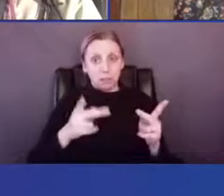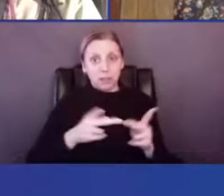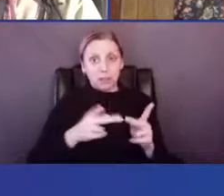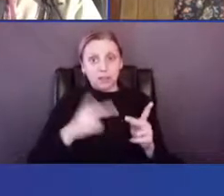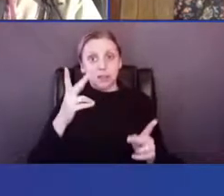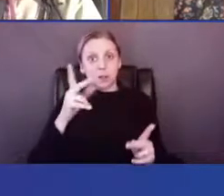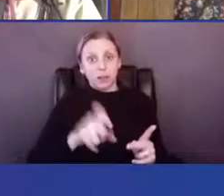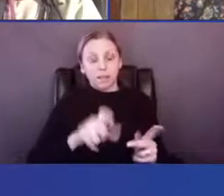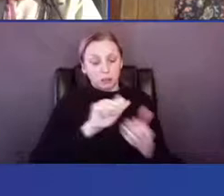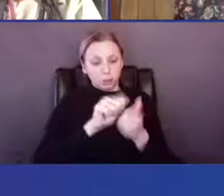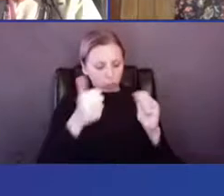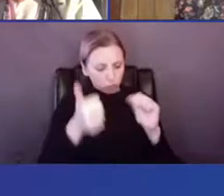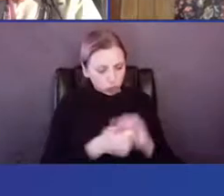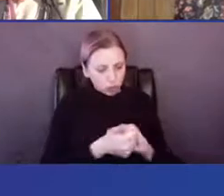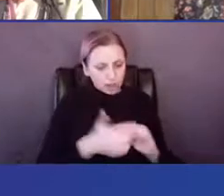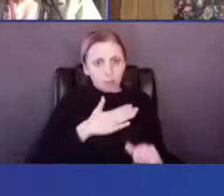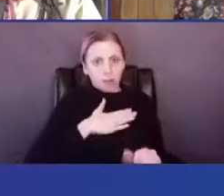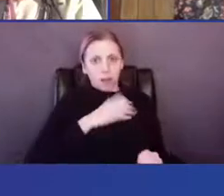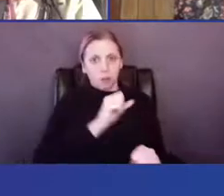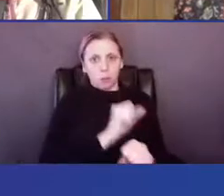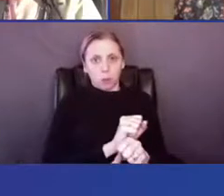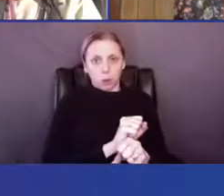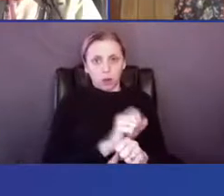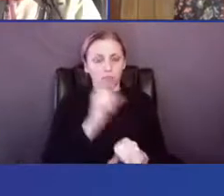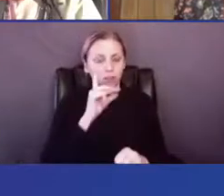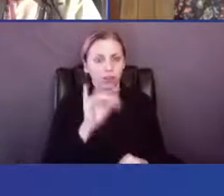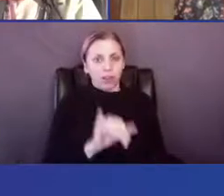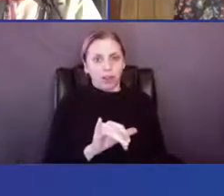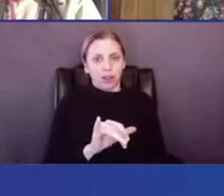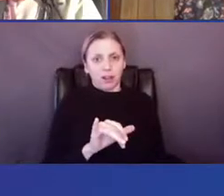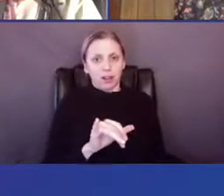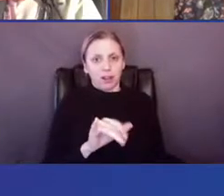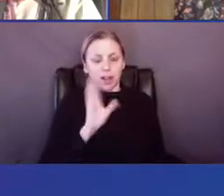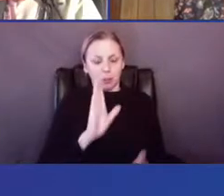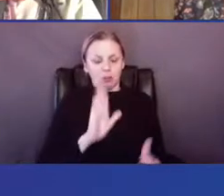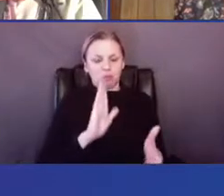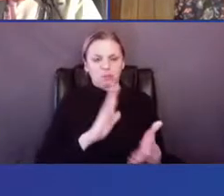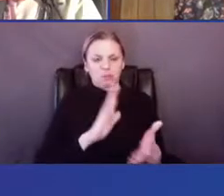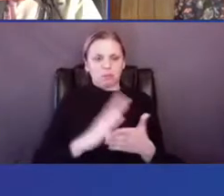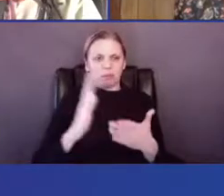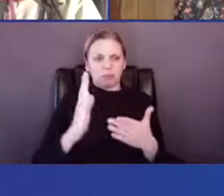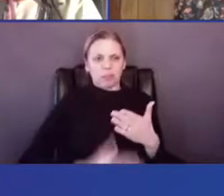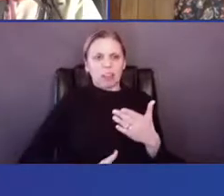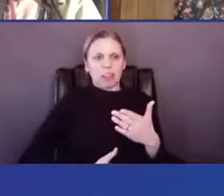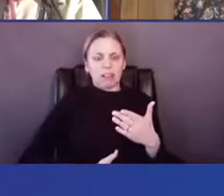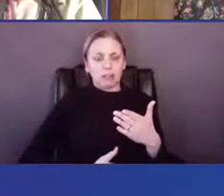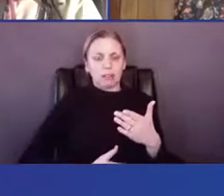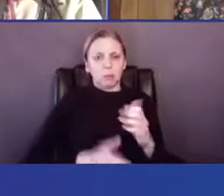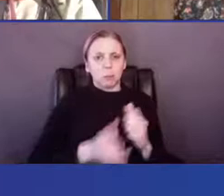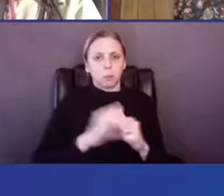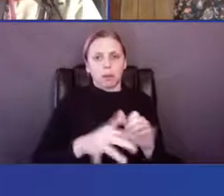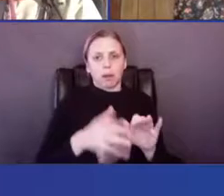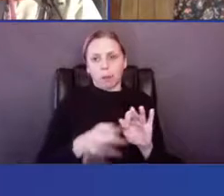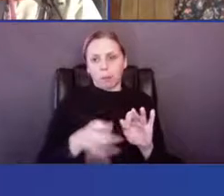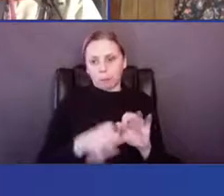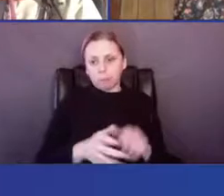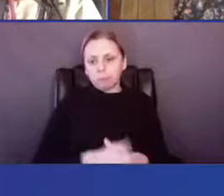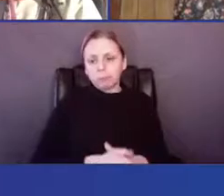So I've had to change my work in order for that. I think I'll just leave, uh, that, but, um,